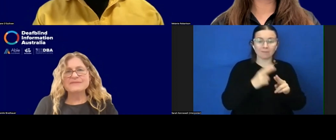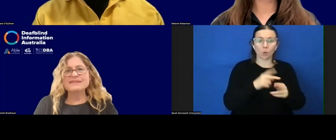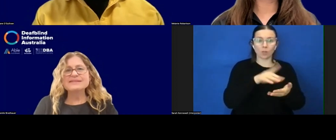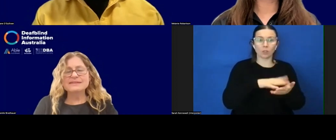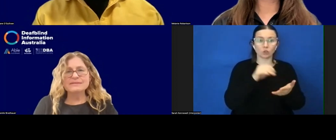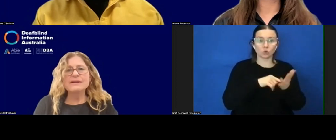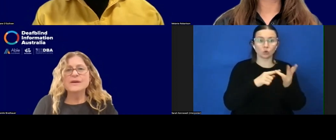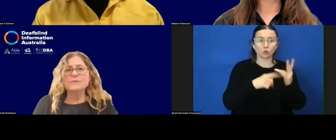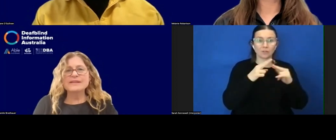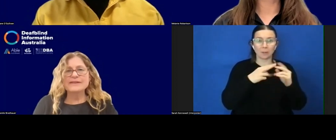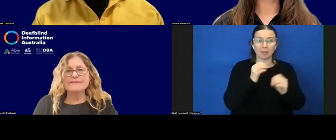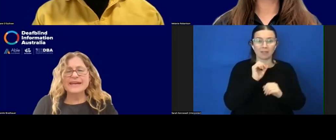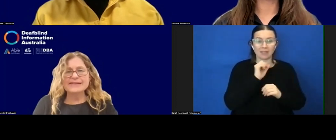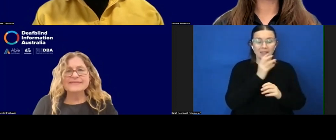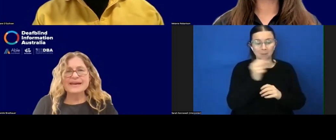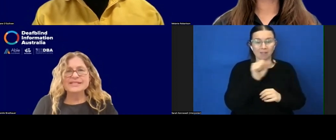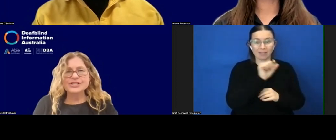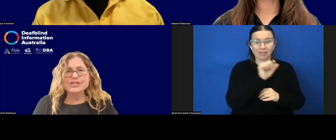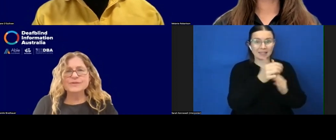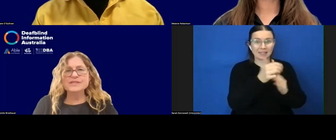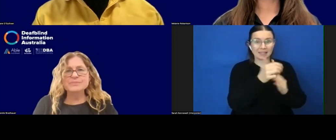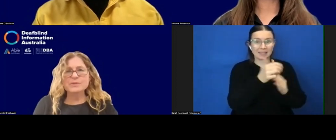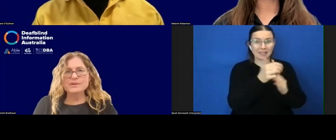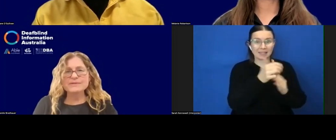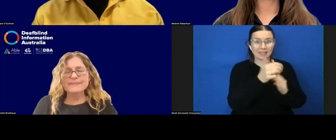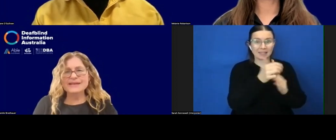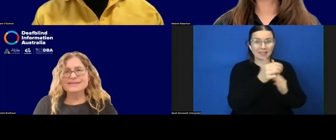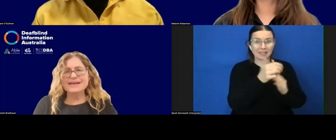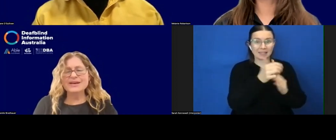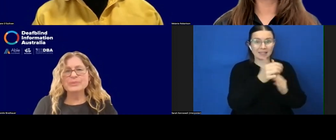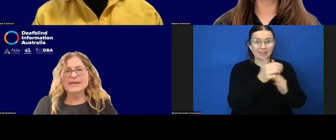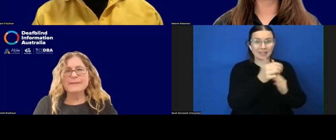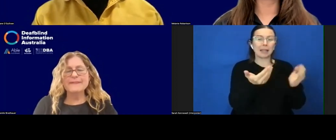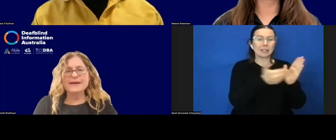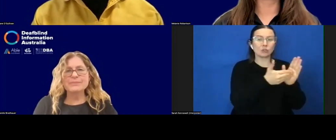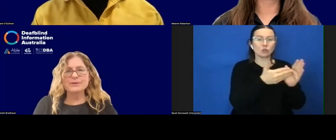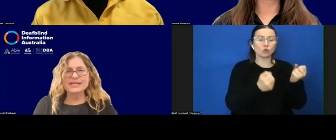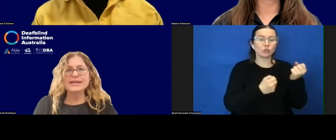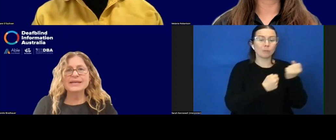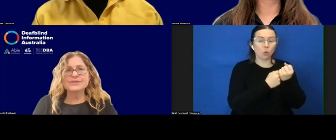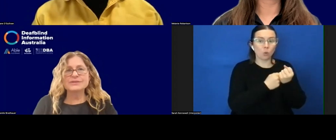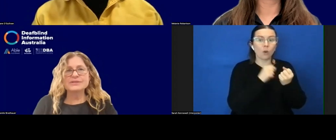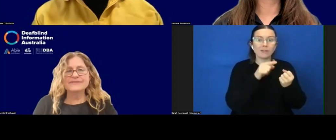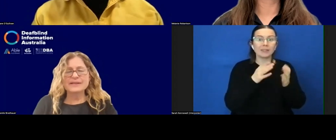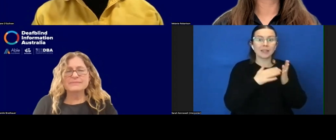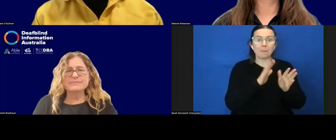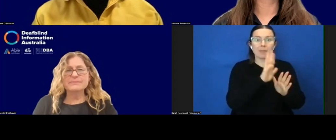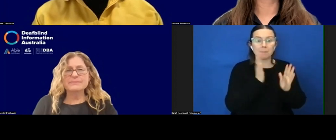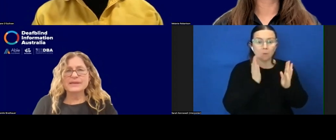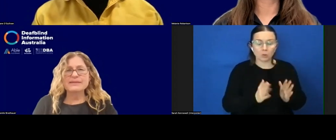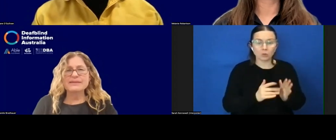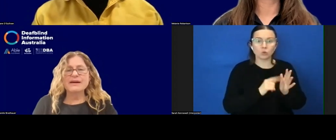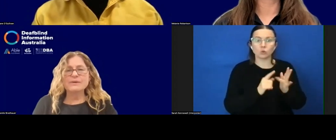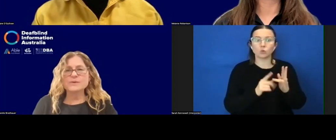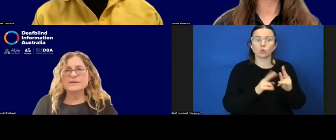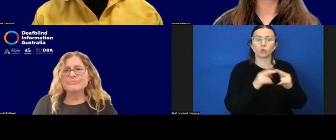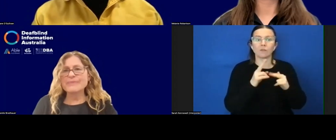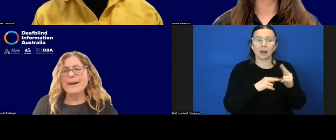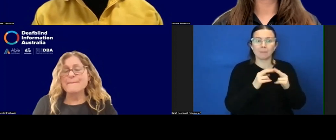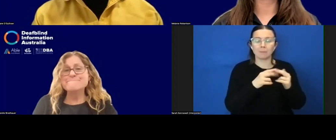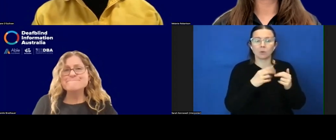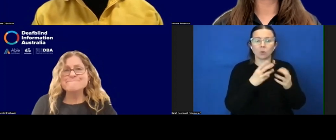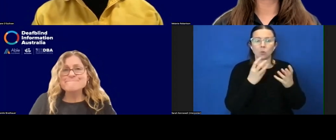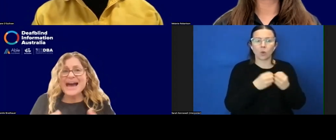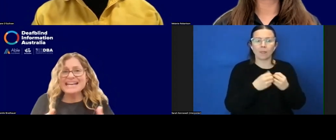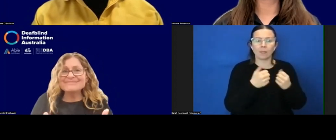some of their skill, where they're getting that additional support that's helping their body to develop with a good